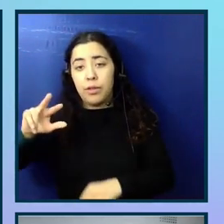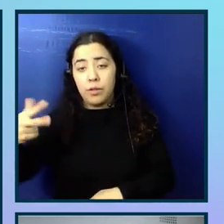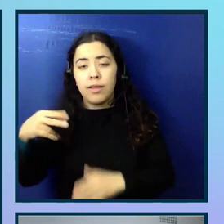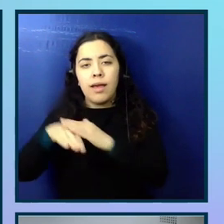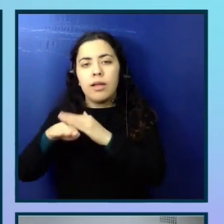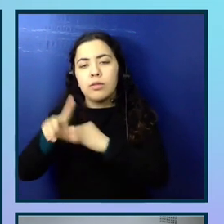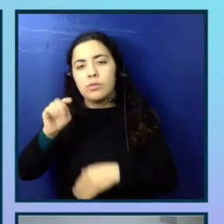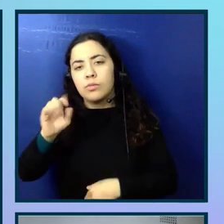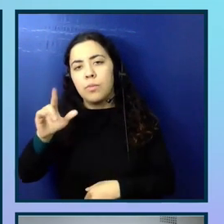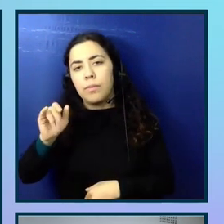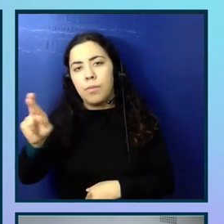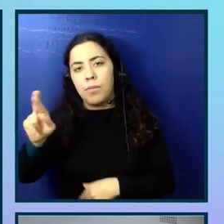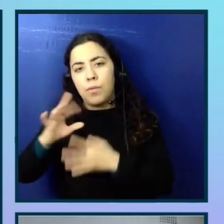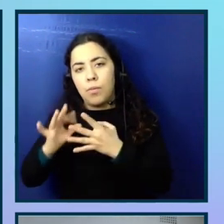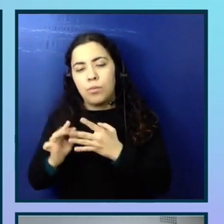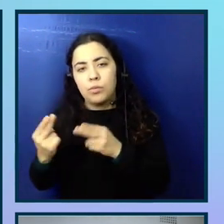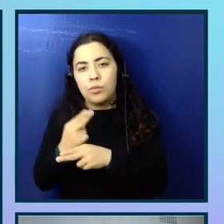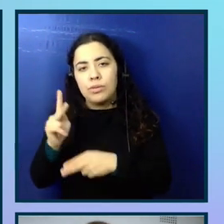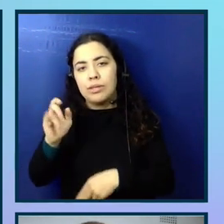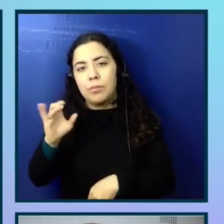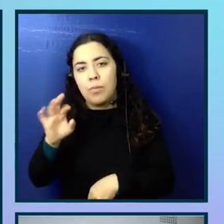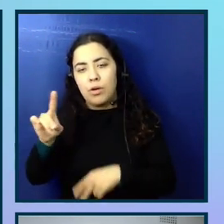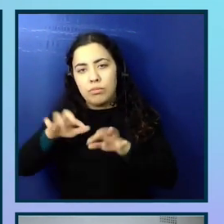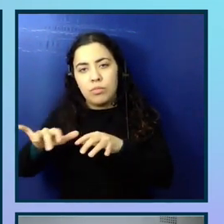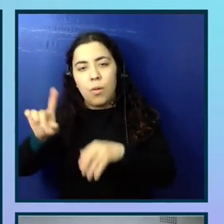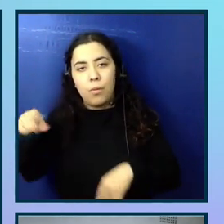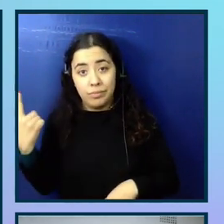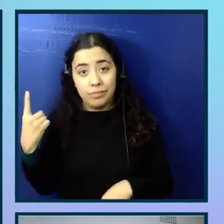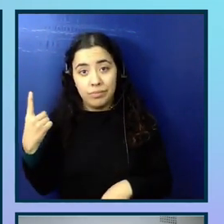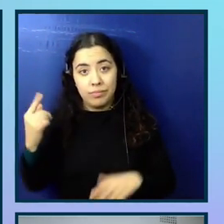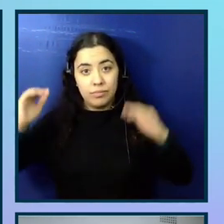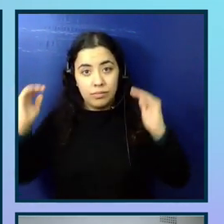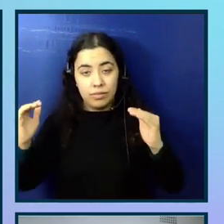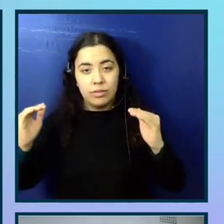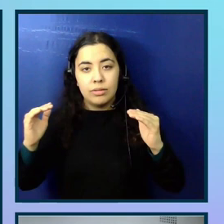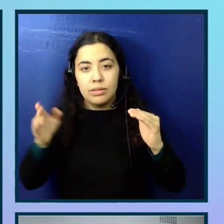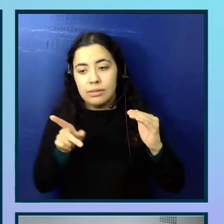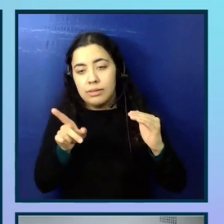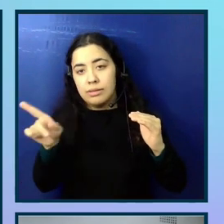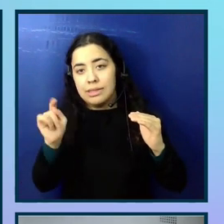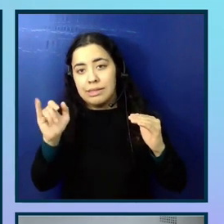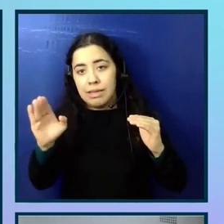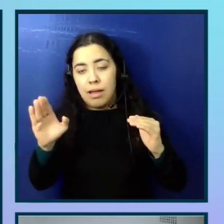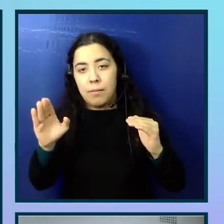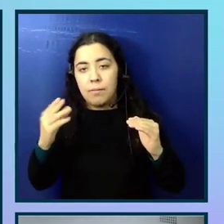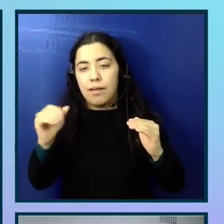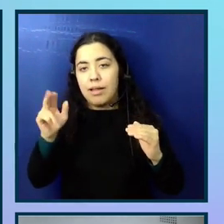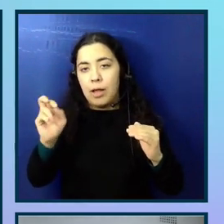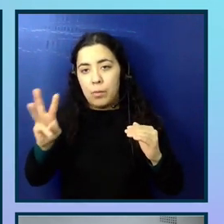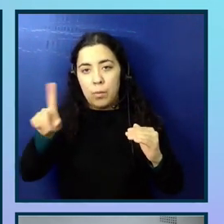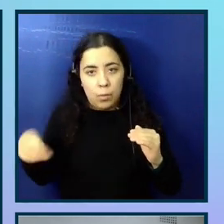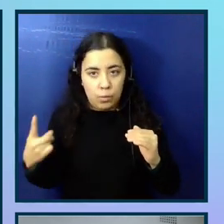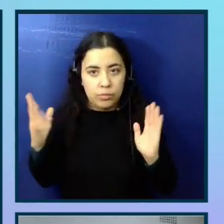toolbar options using keyboard only. And in brackets again, tab and arrow keys only. This is an example